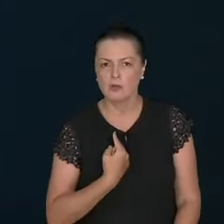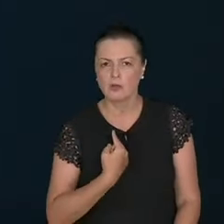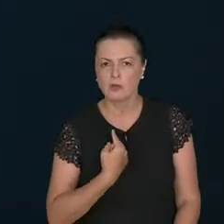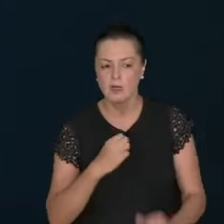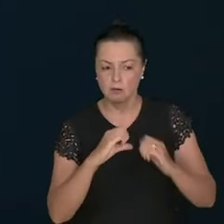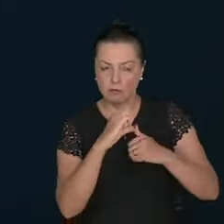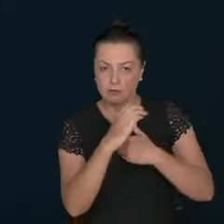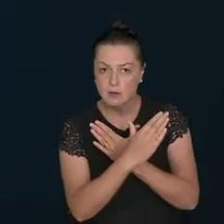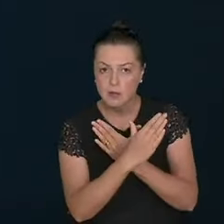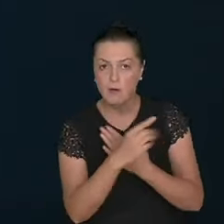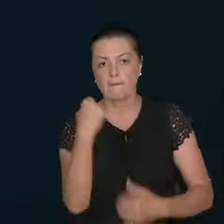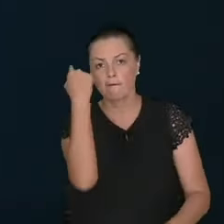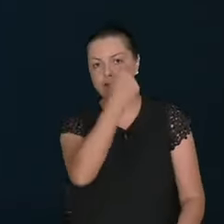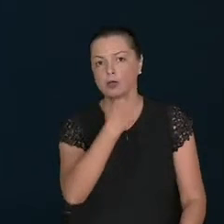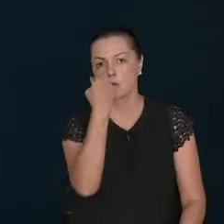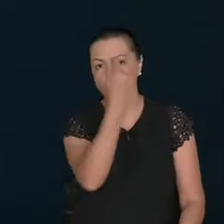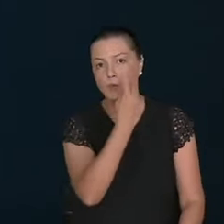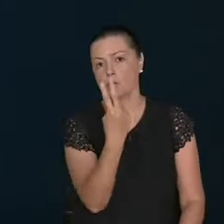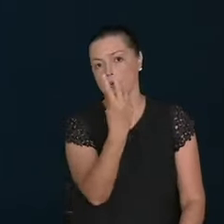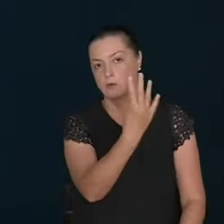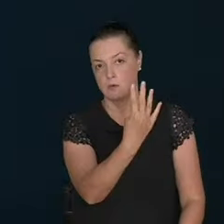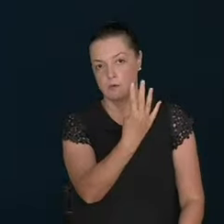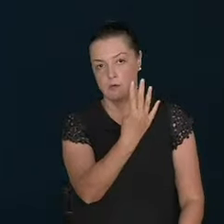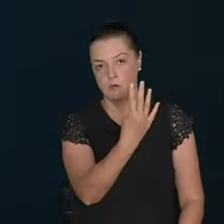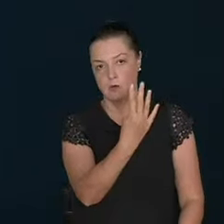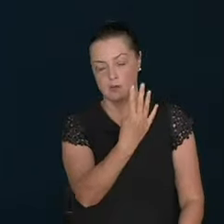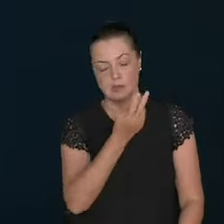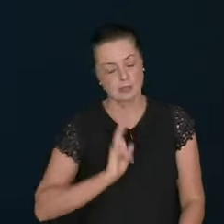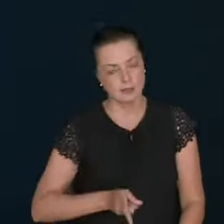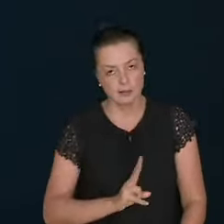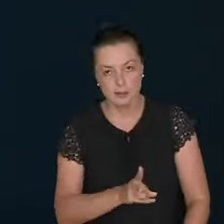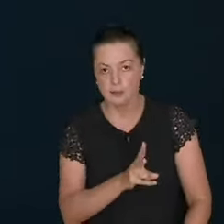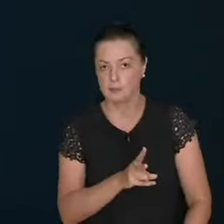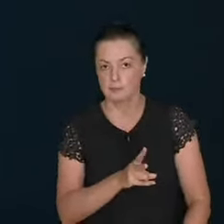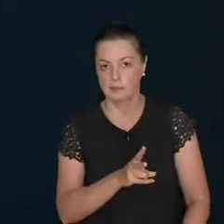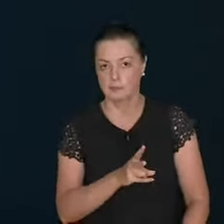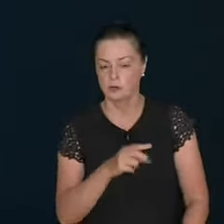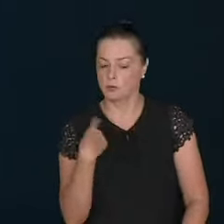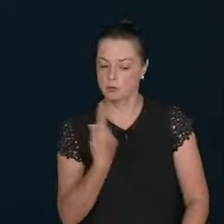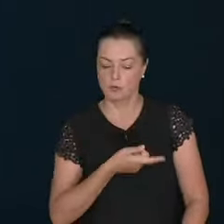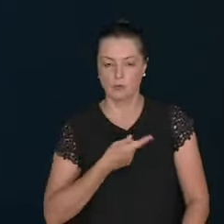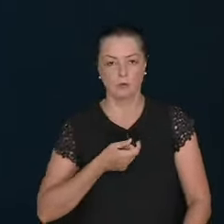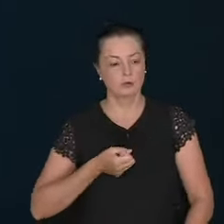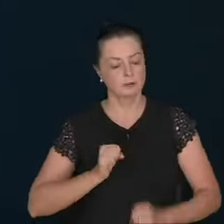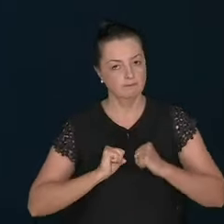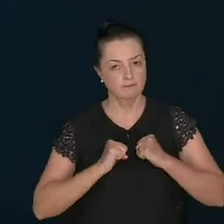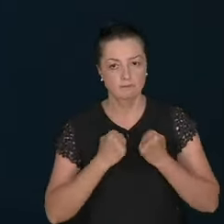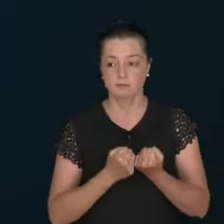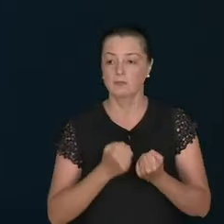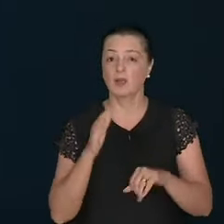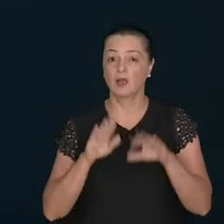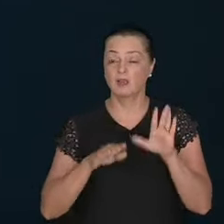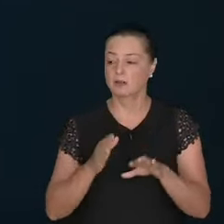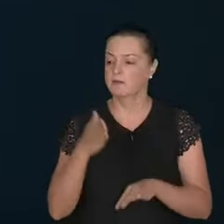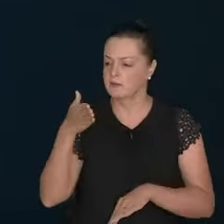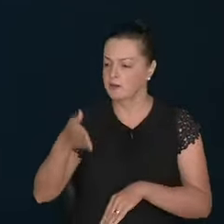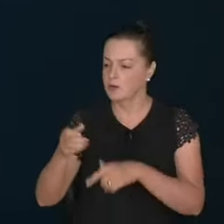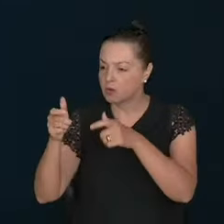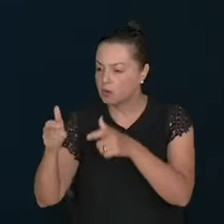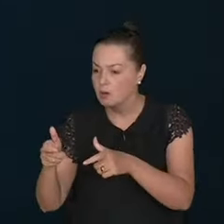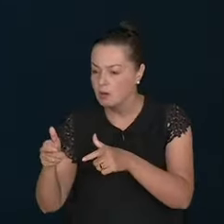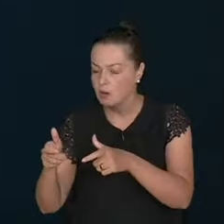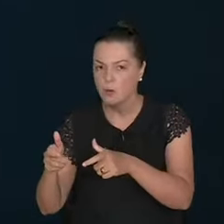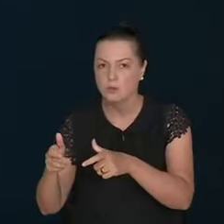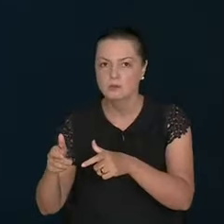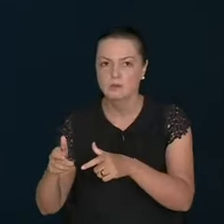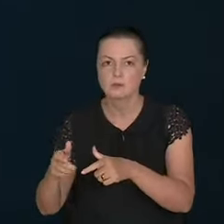24 hours, 7 days per week. We persevere. Sometimes we go to a place and there is